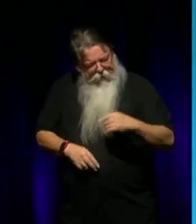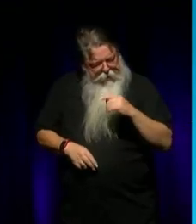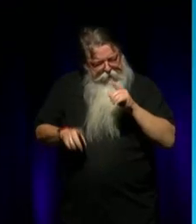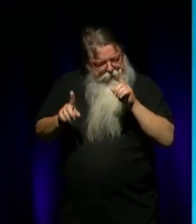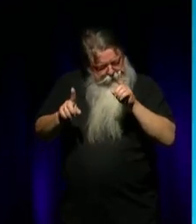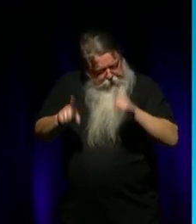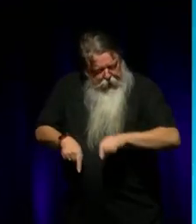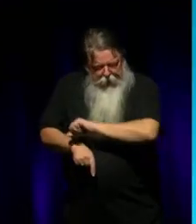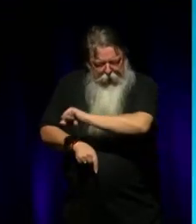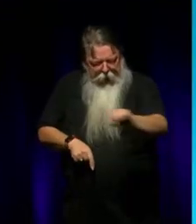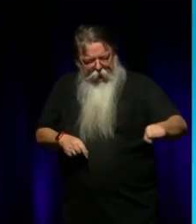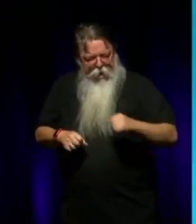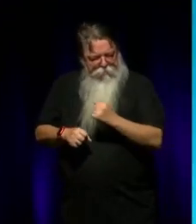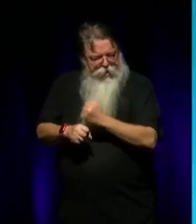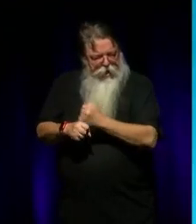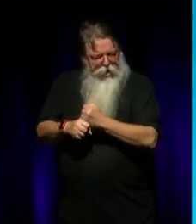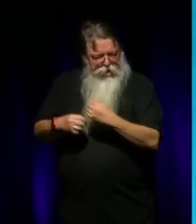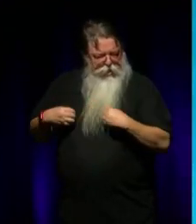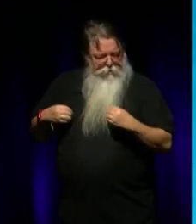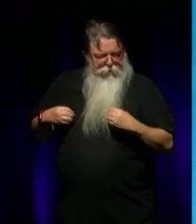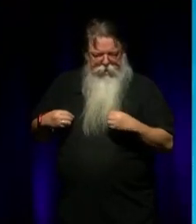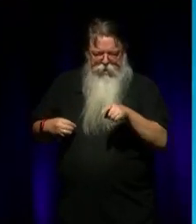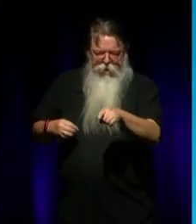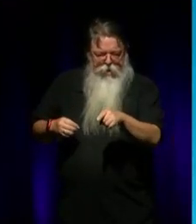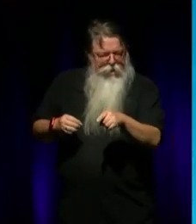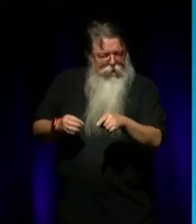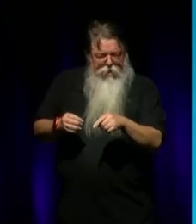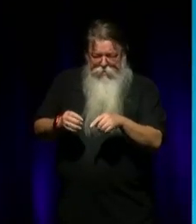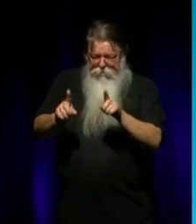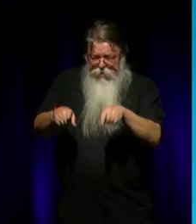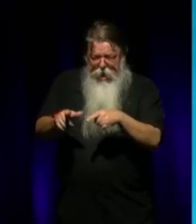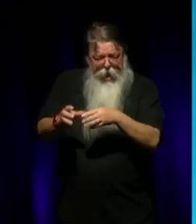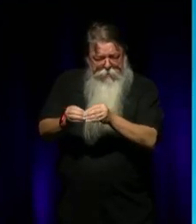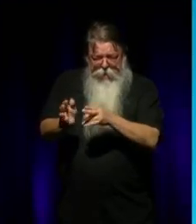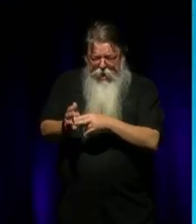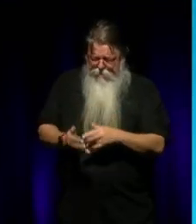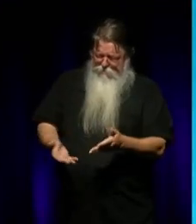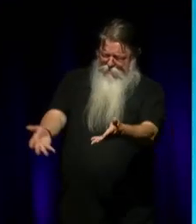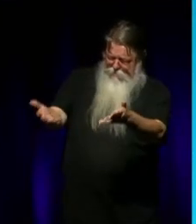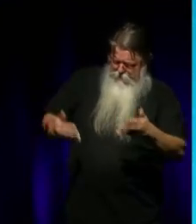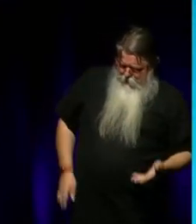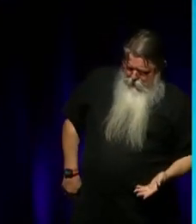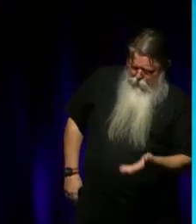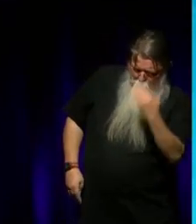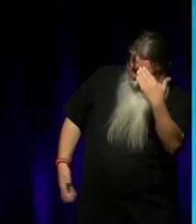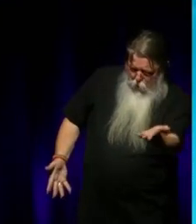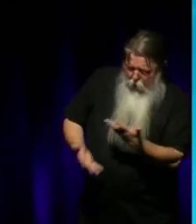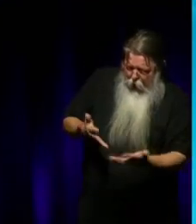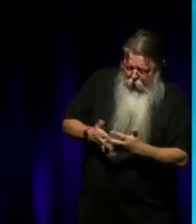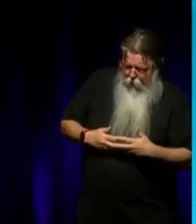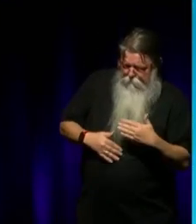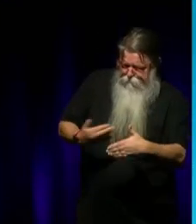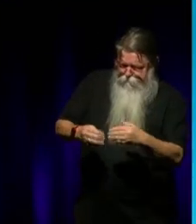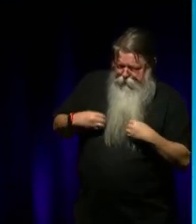he, he already named it, took money and started an ABN, I said, I said, you don't even know how to run a business, you can't just do that. Um,